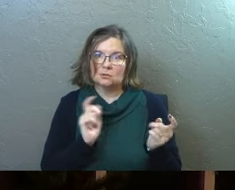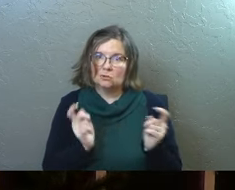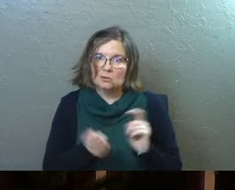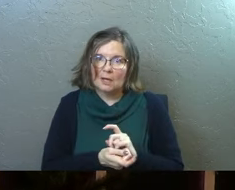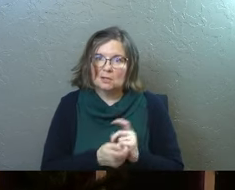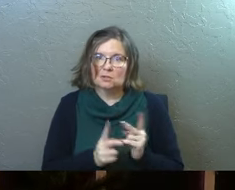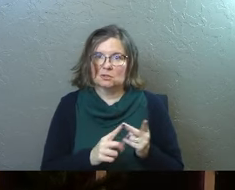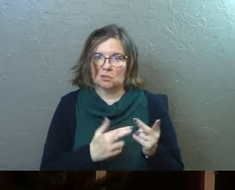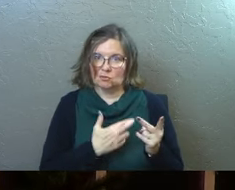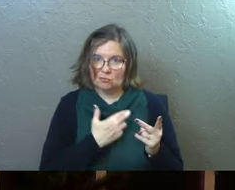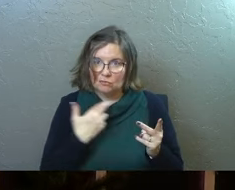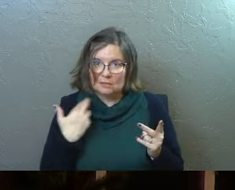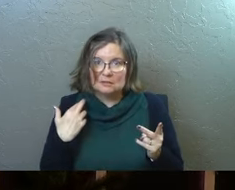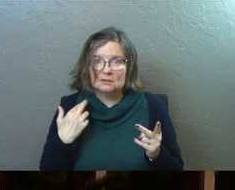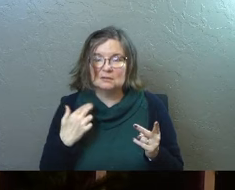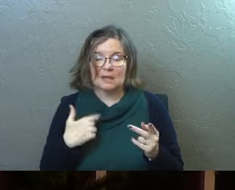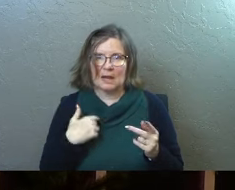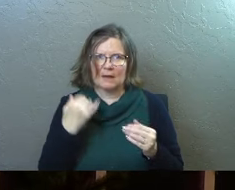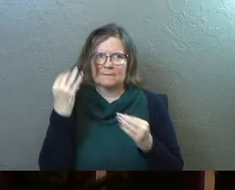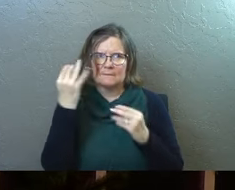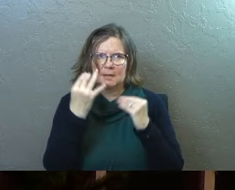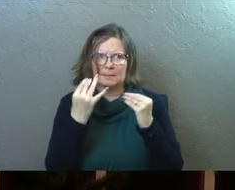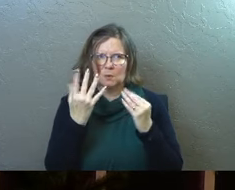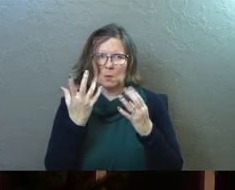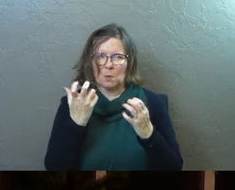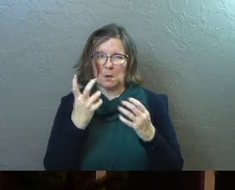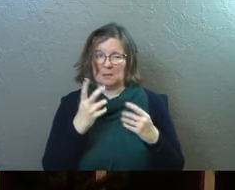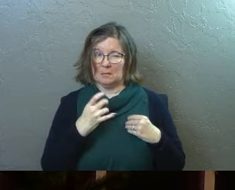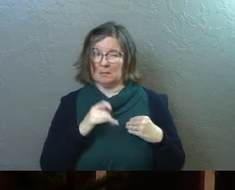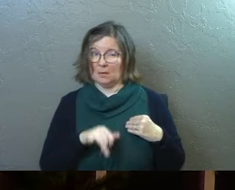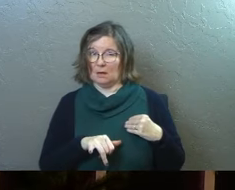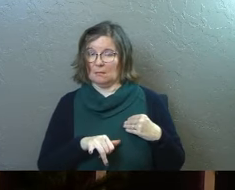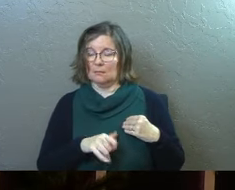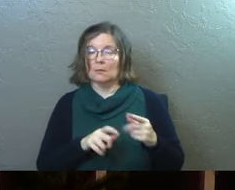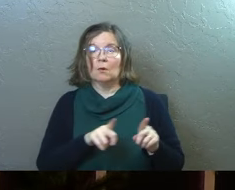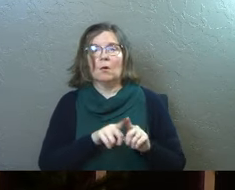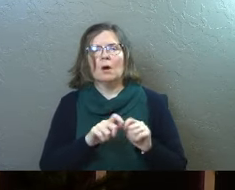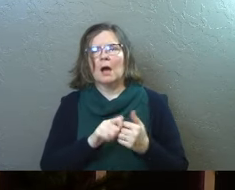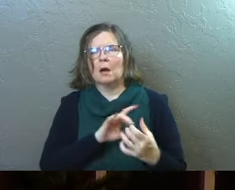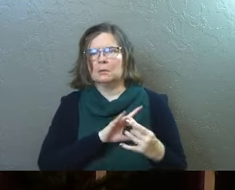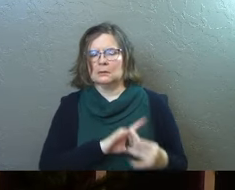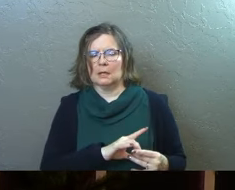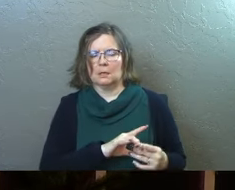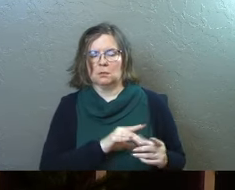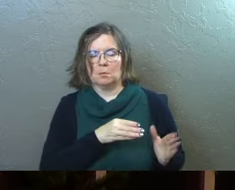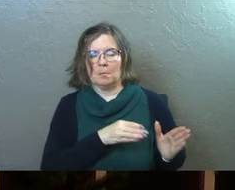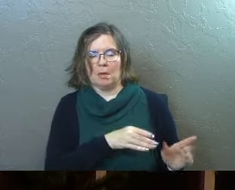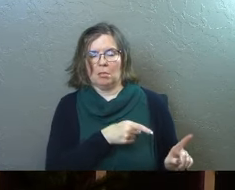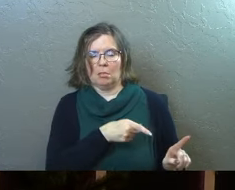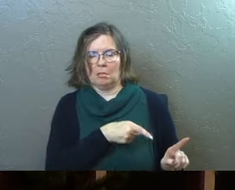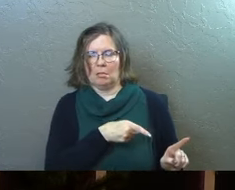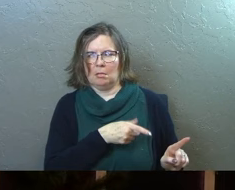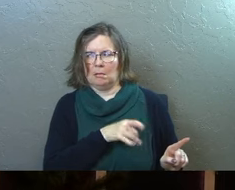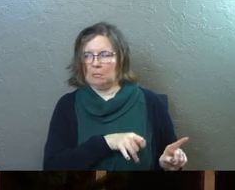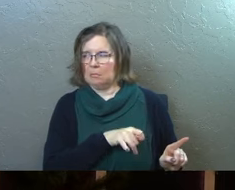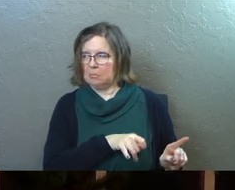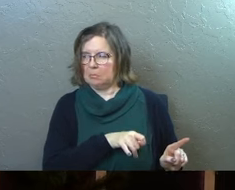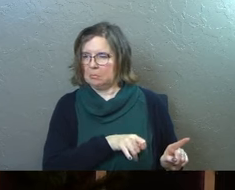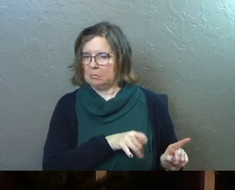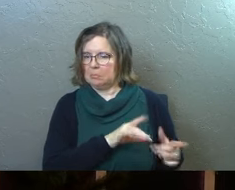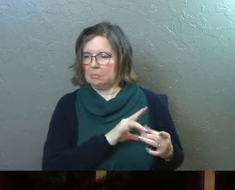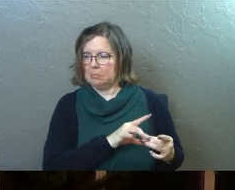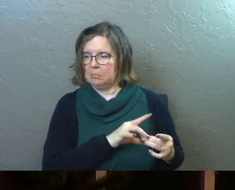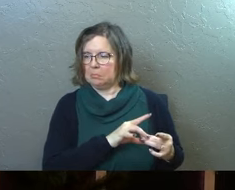and there was going to be risks. And I better think about that. And by the way, how attached am I to the path that I'm currently on? How